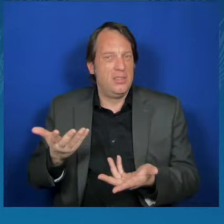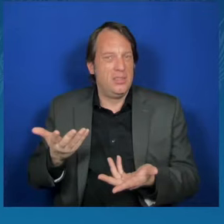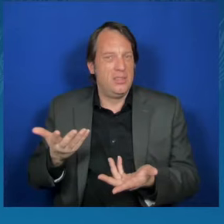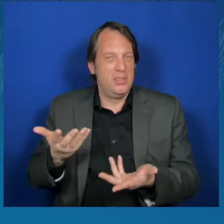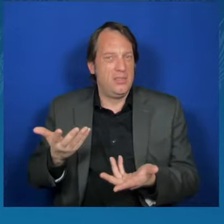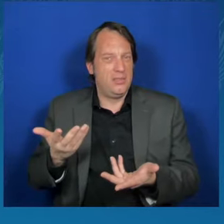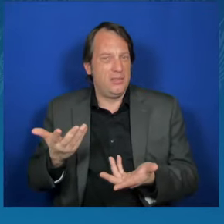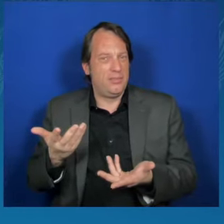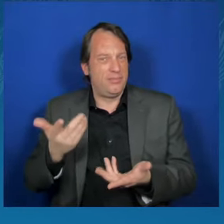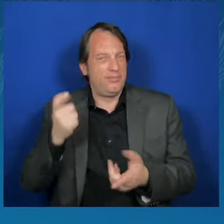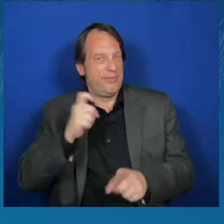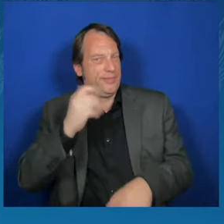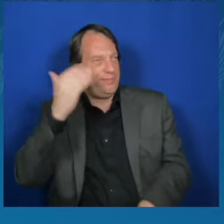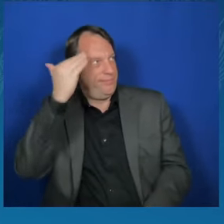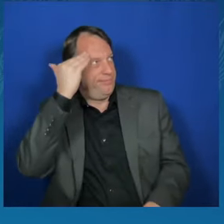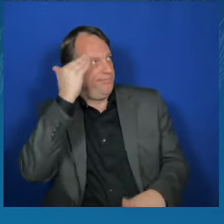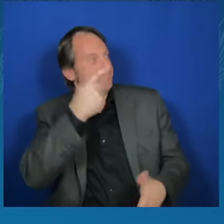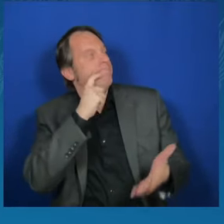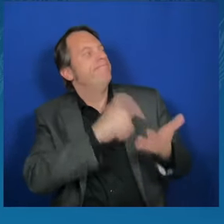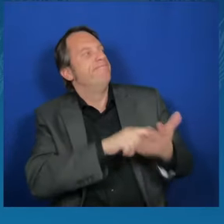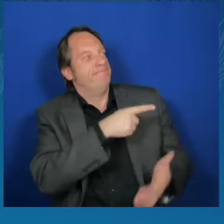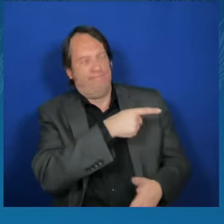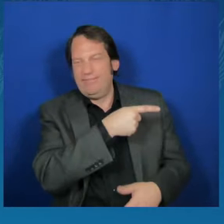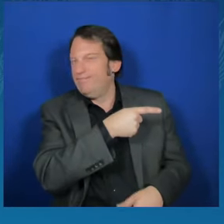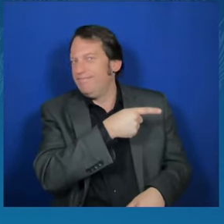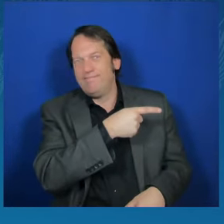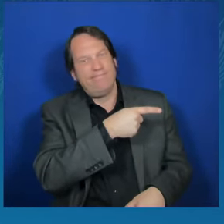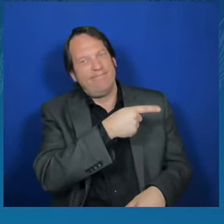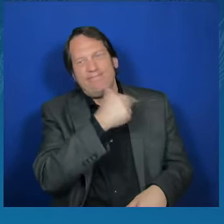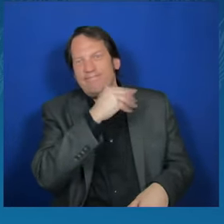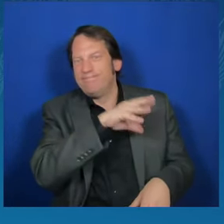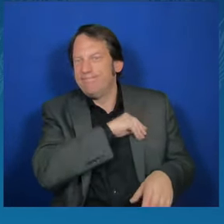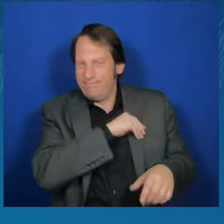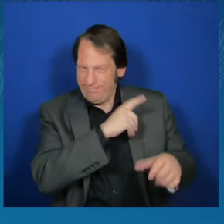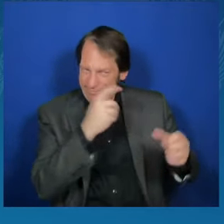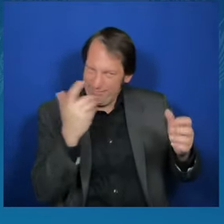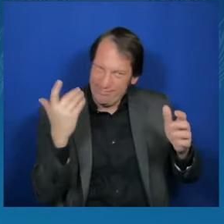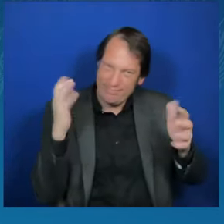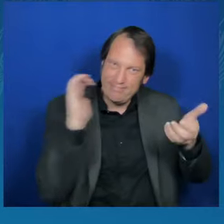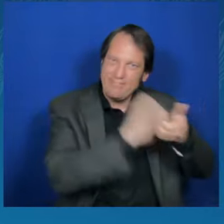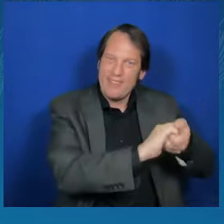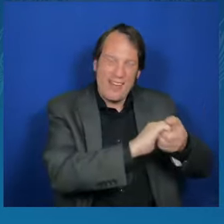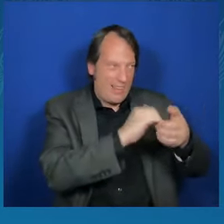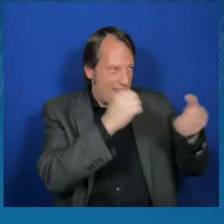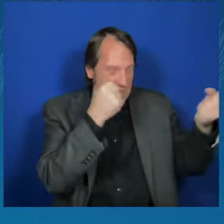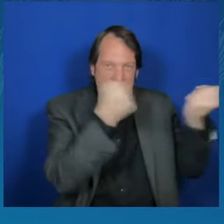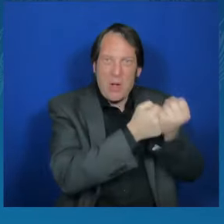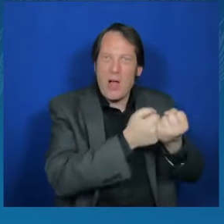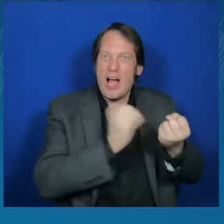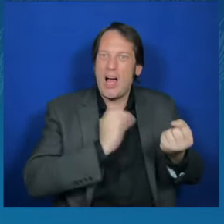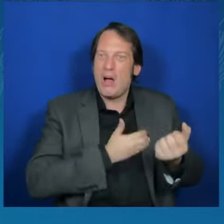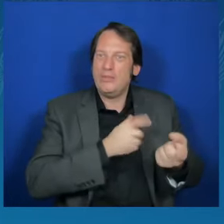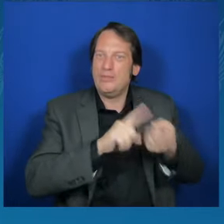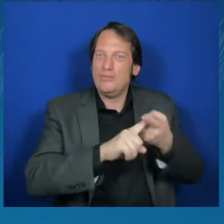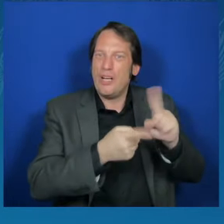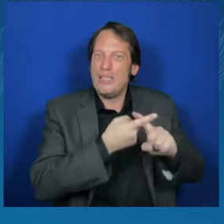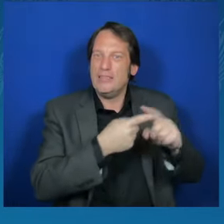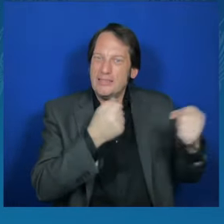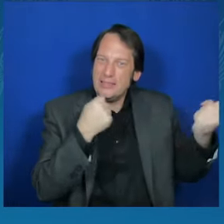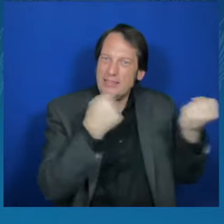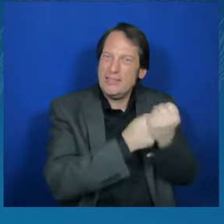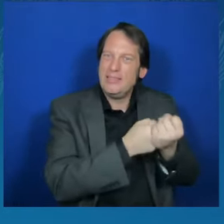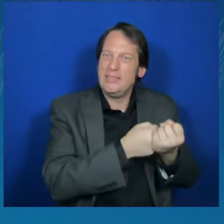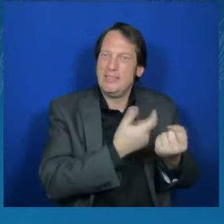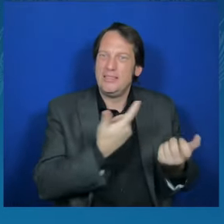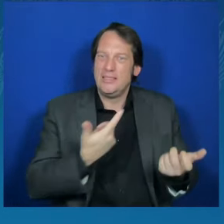and supporting those who fight against that aggression. And I do believe there is consensus within